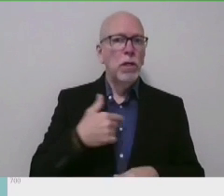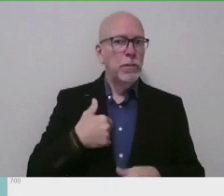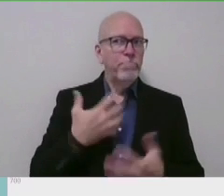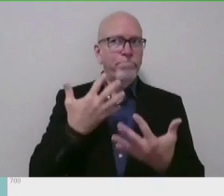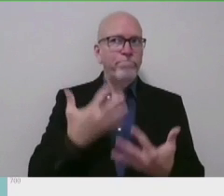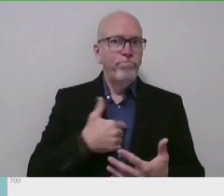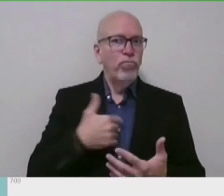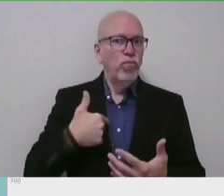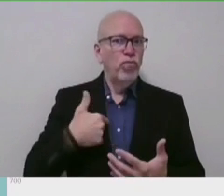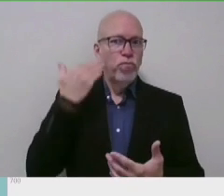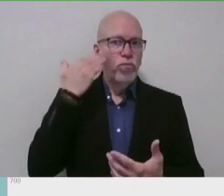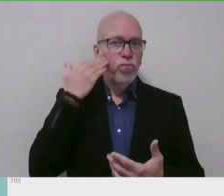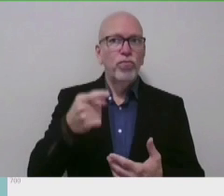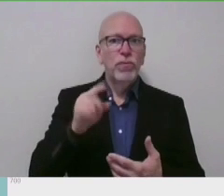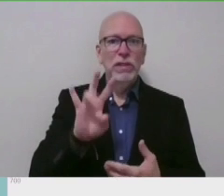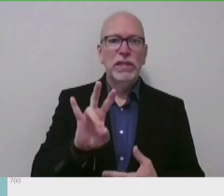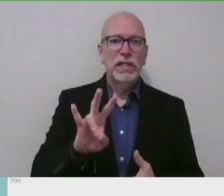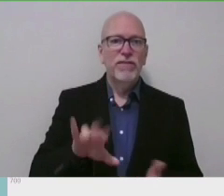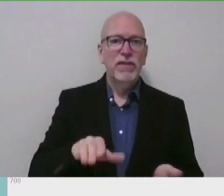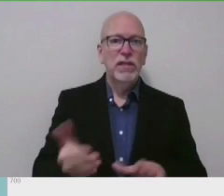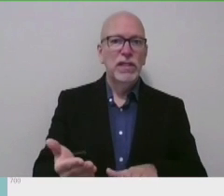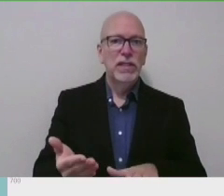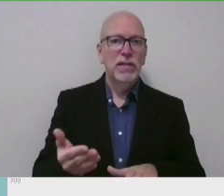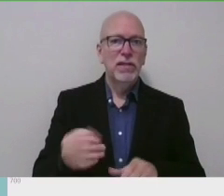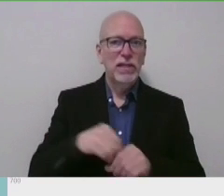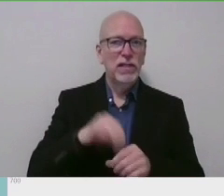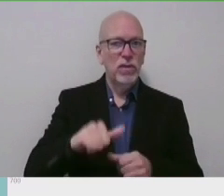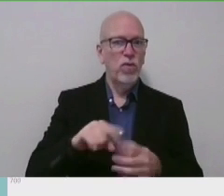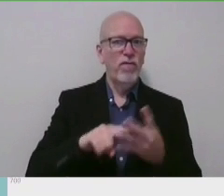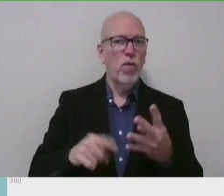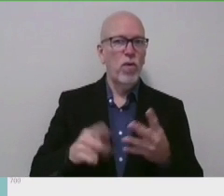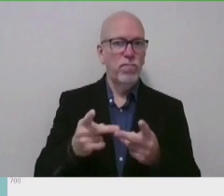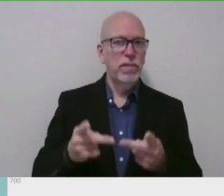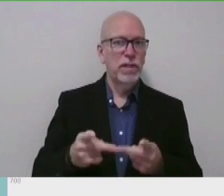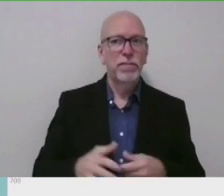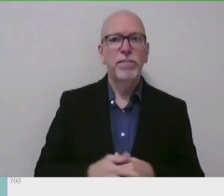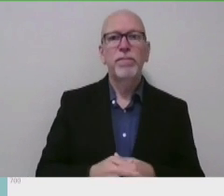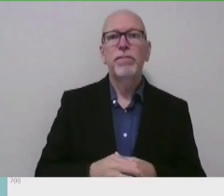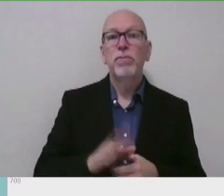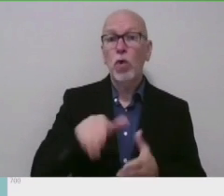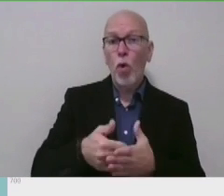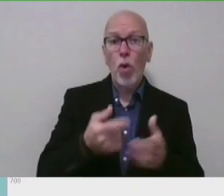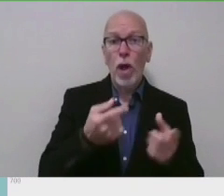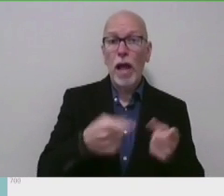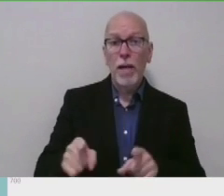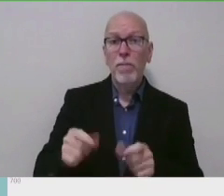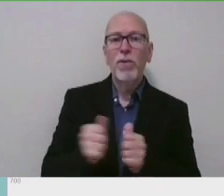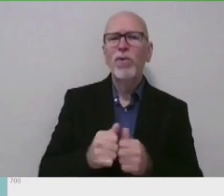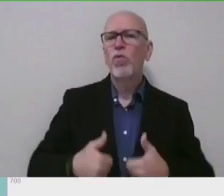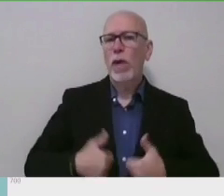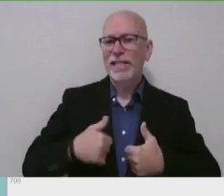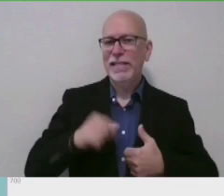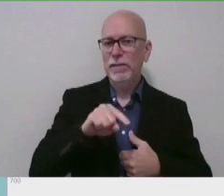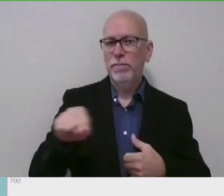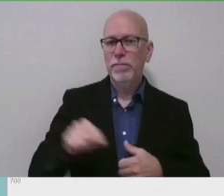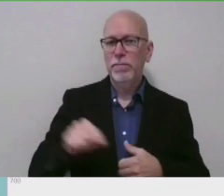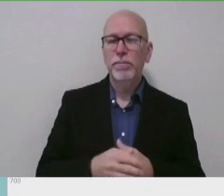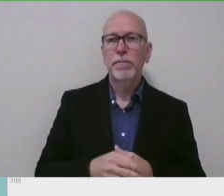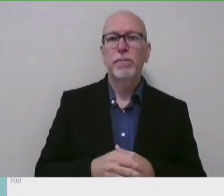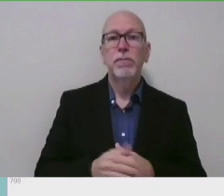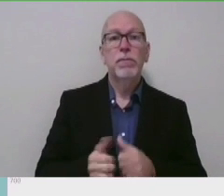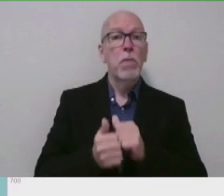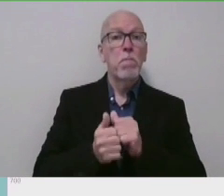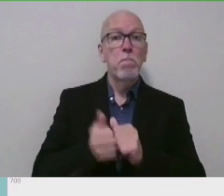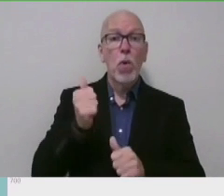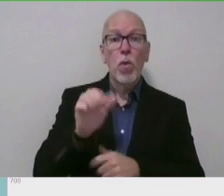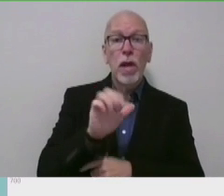least seven deaths across the four facilities. All of those have occurred among residents. Most of the cases and deaths